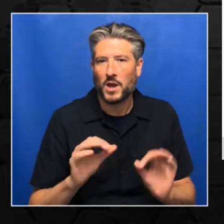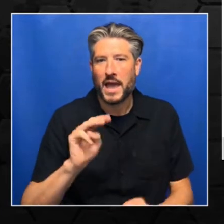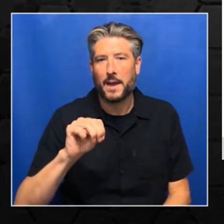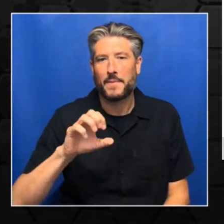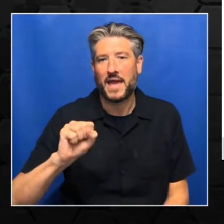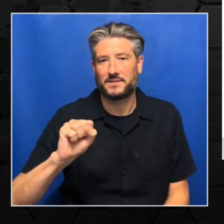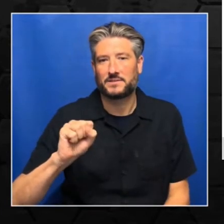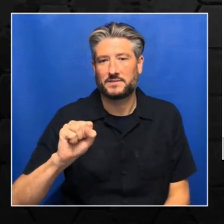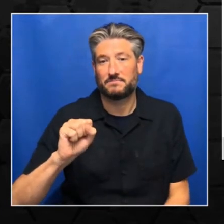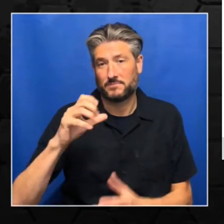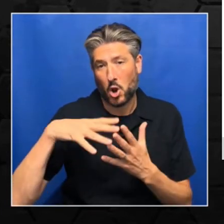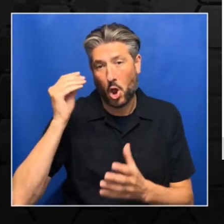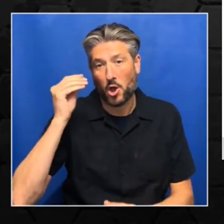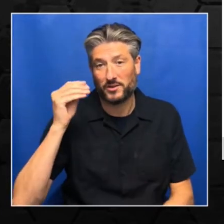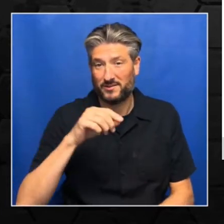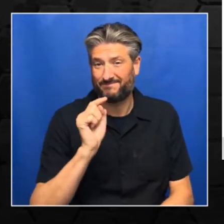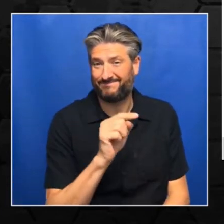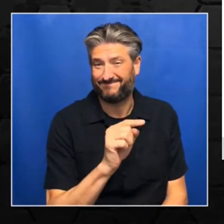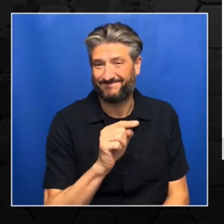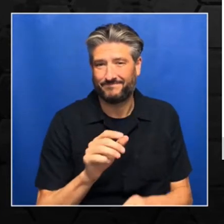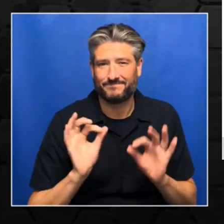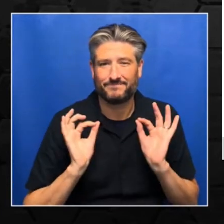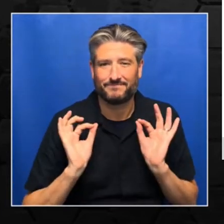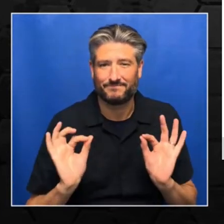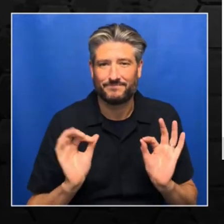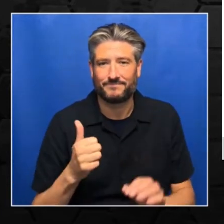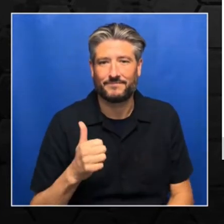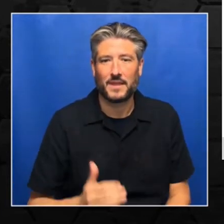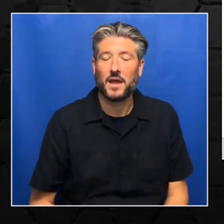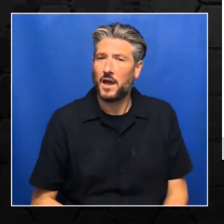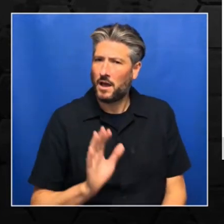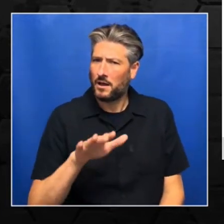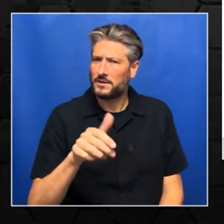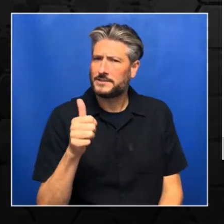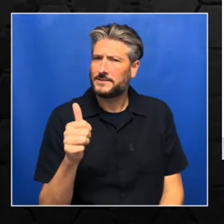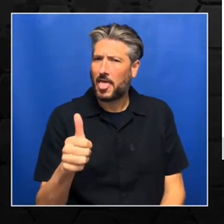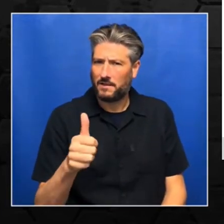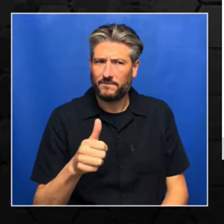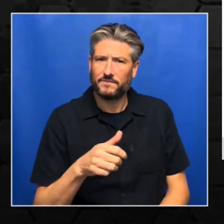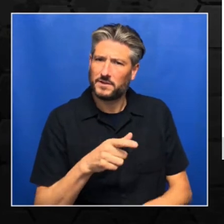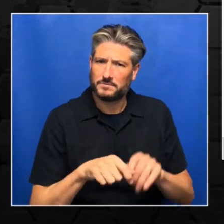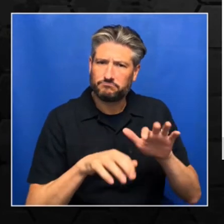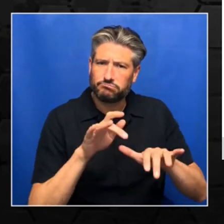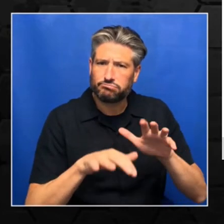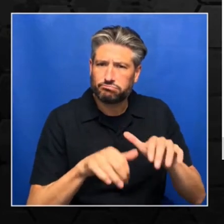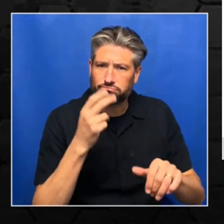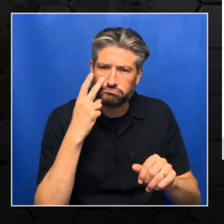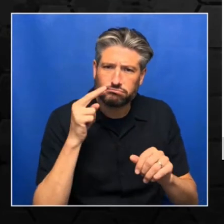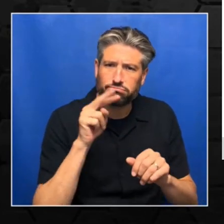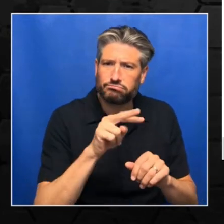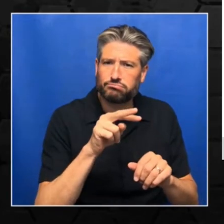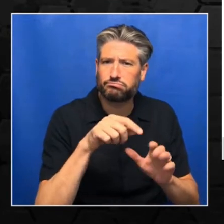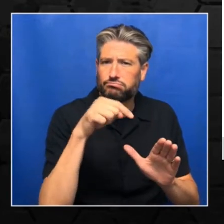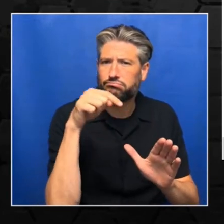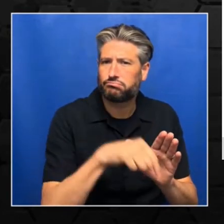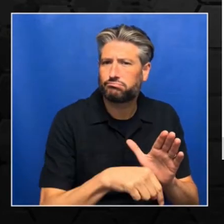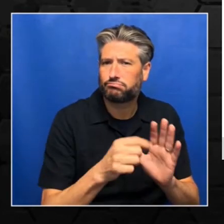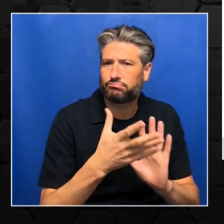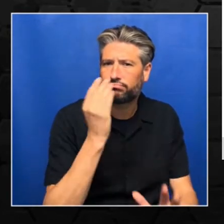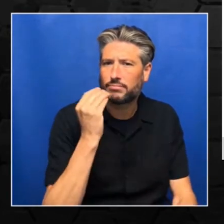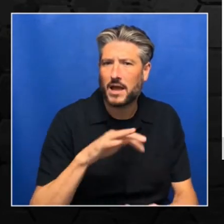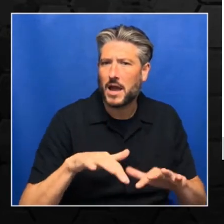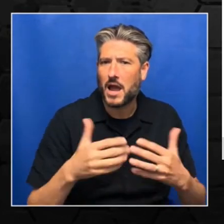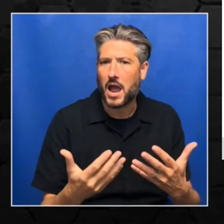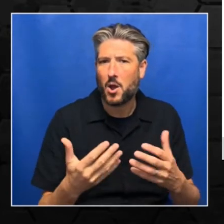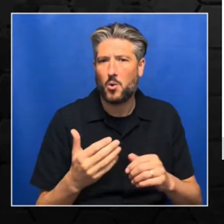And then I would say that you check this unit out if you want to know more in details about tensors and how to create tensors from different